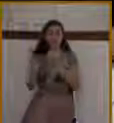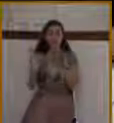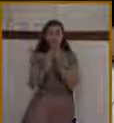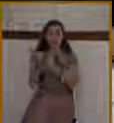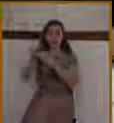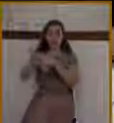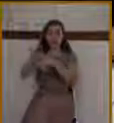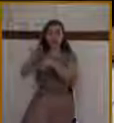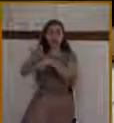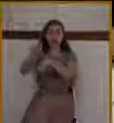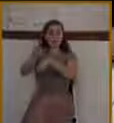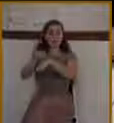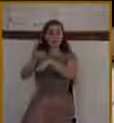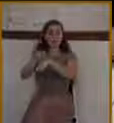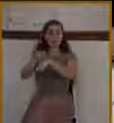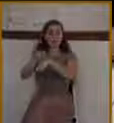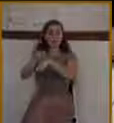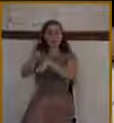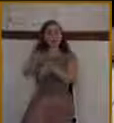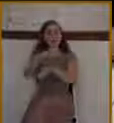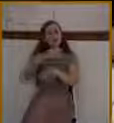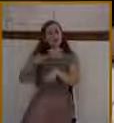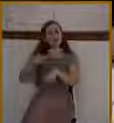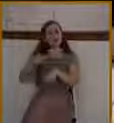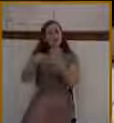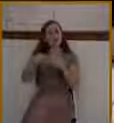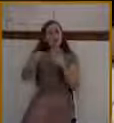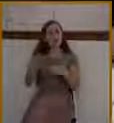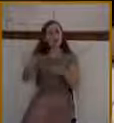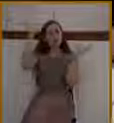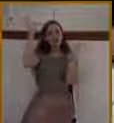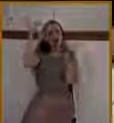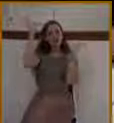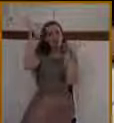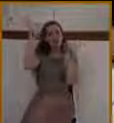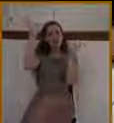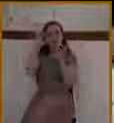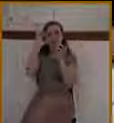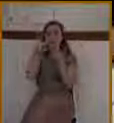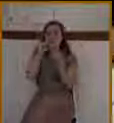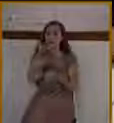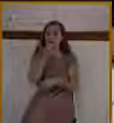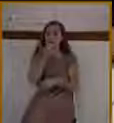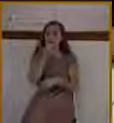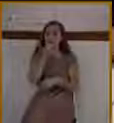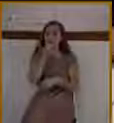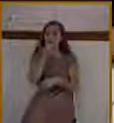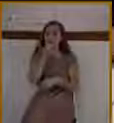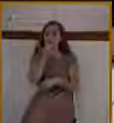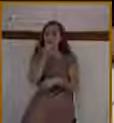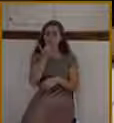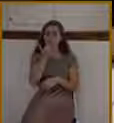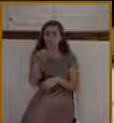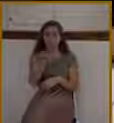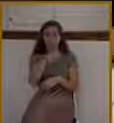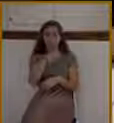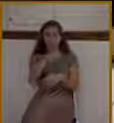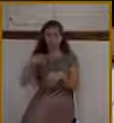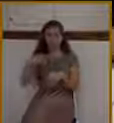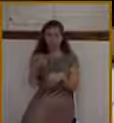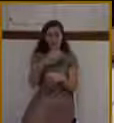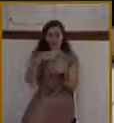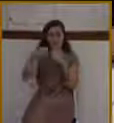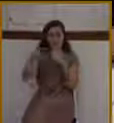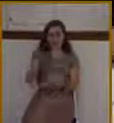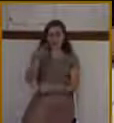It's no accident that all this happens. He comes in, and he looks around. They take no notice of him. So get this. The people on the